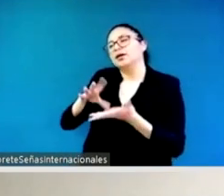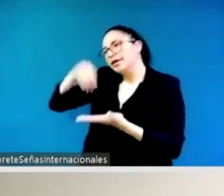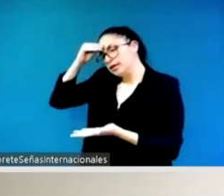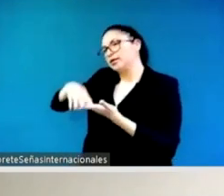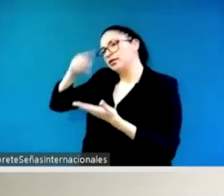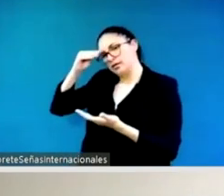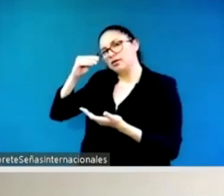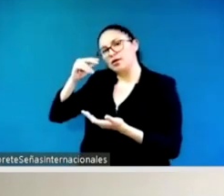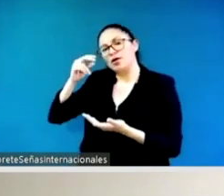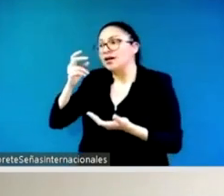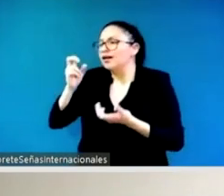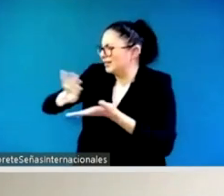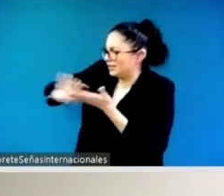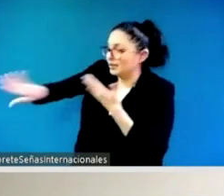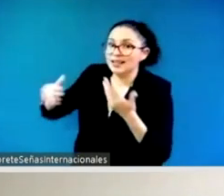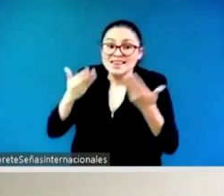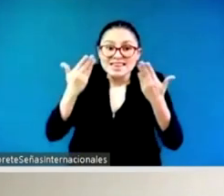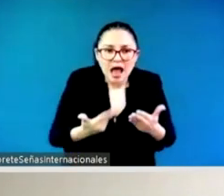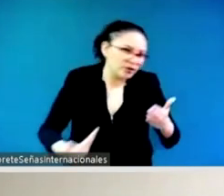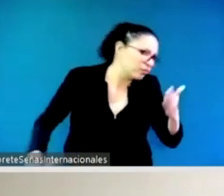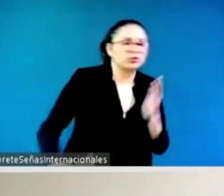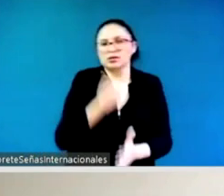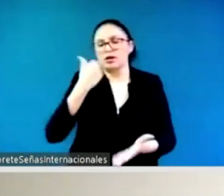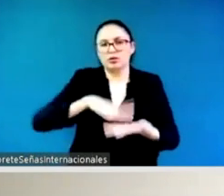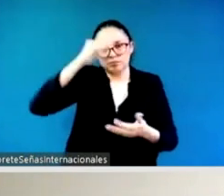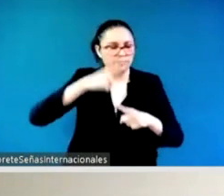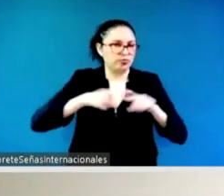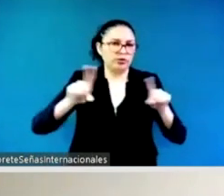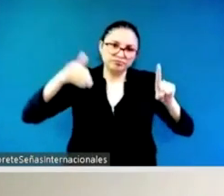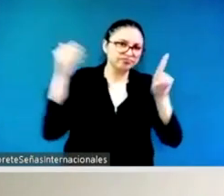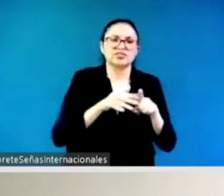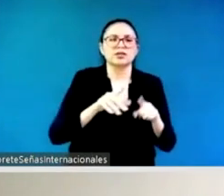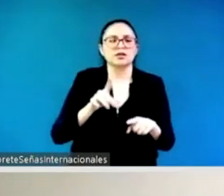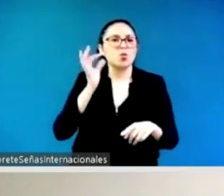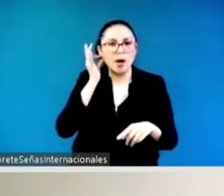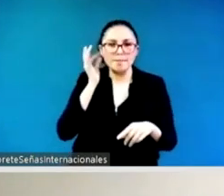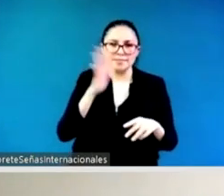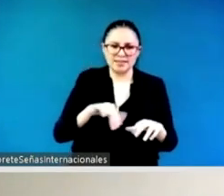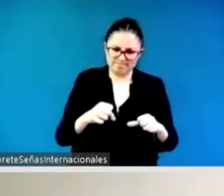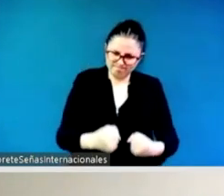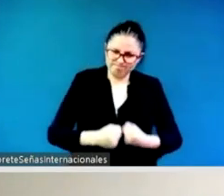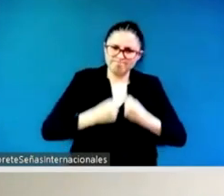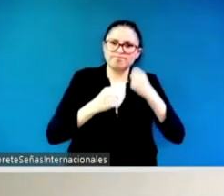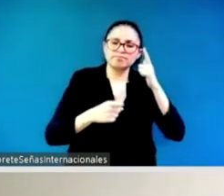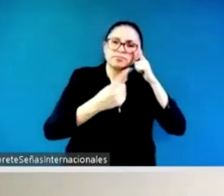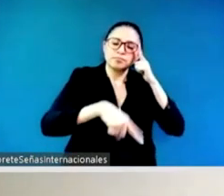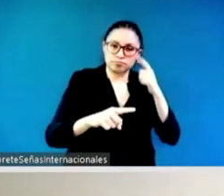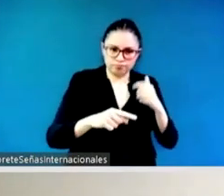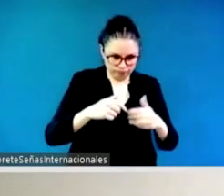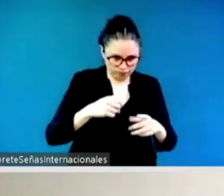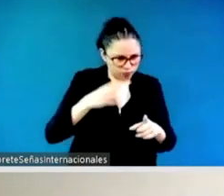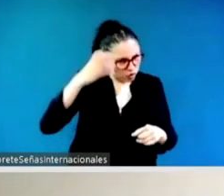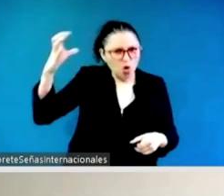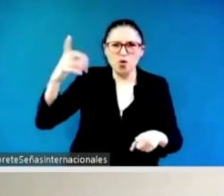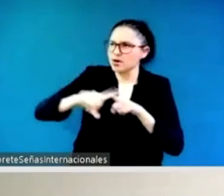inequalities leading heart more horizontal um i think that's very important and i think other people also wanted to come in